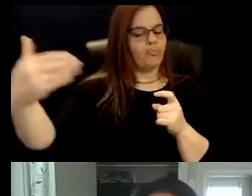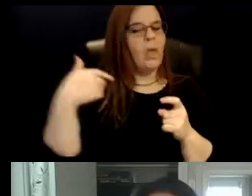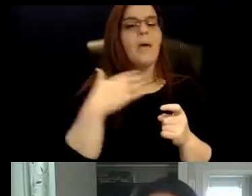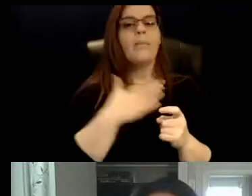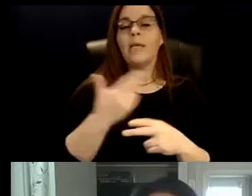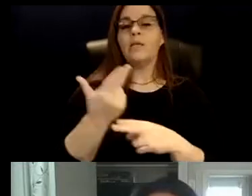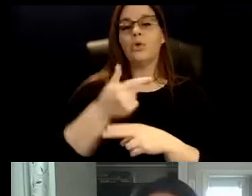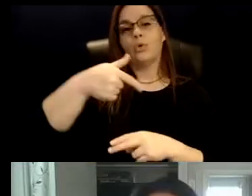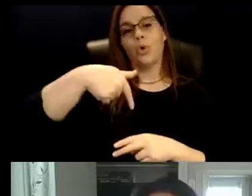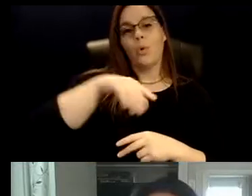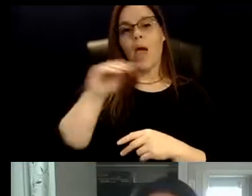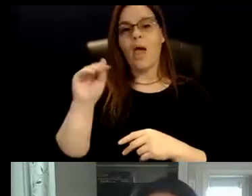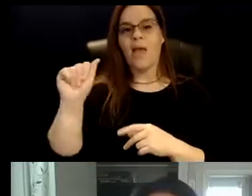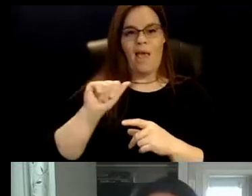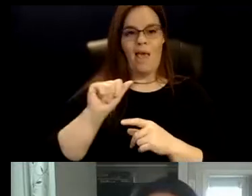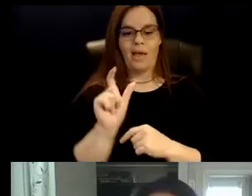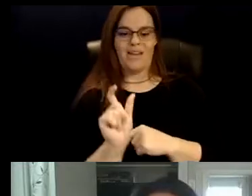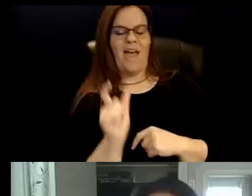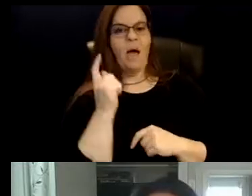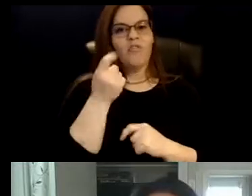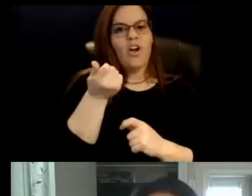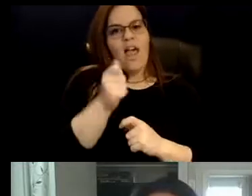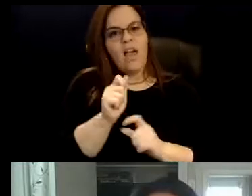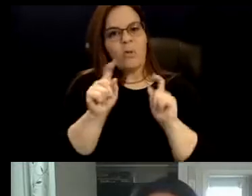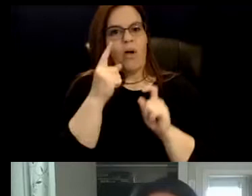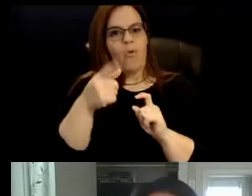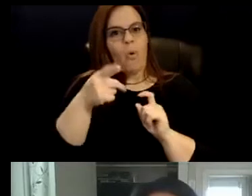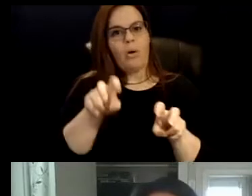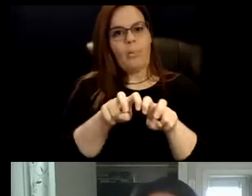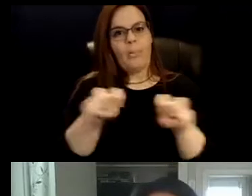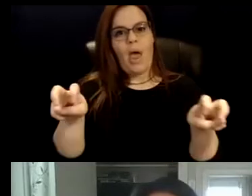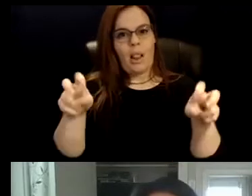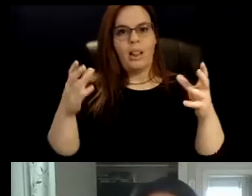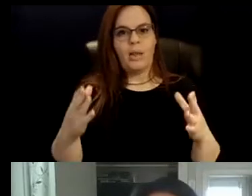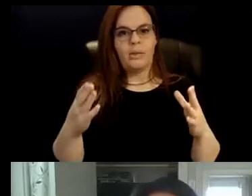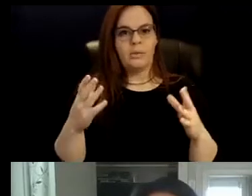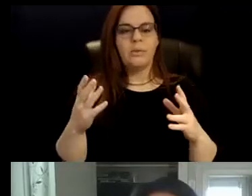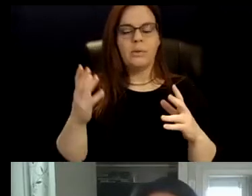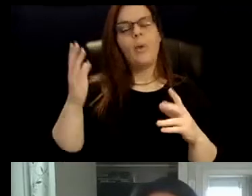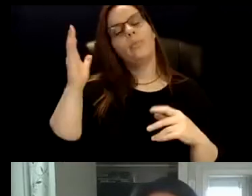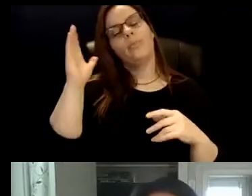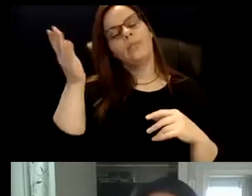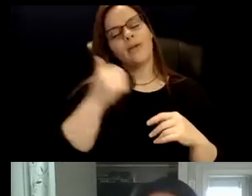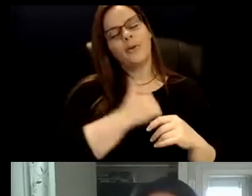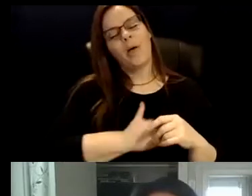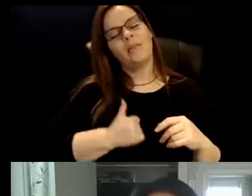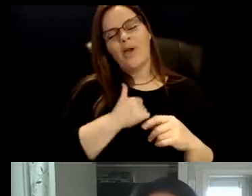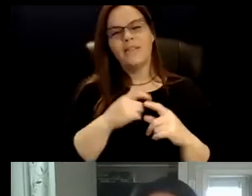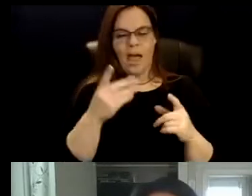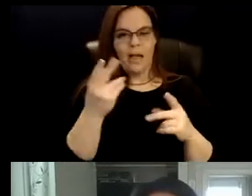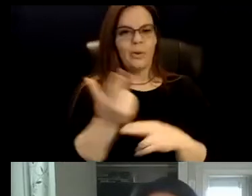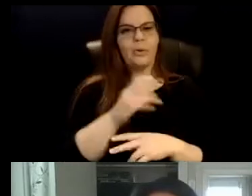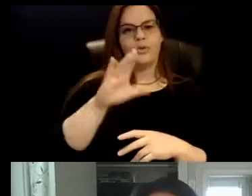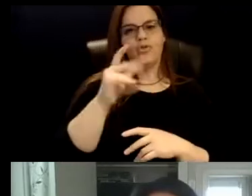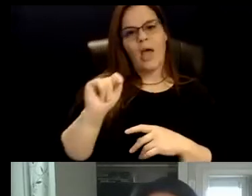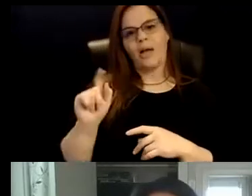questions you have for the presenter, and then use the chat tab